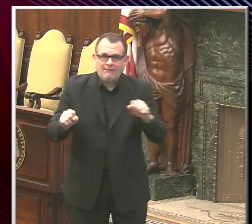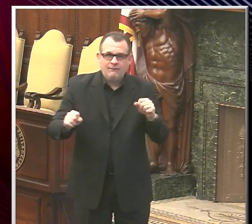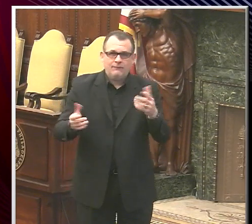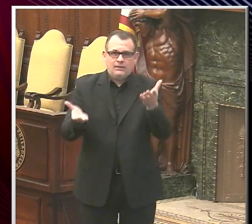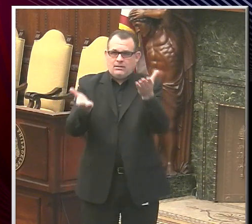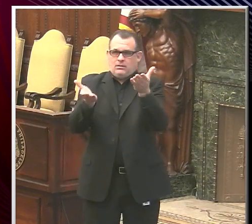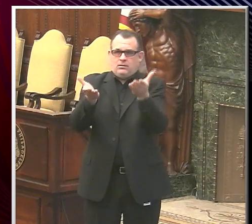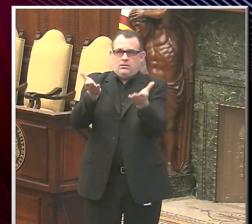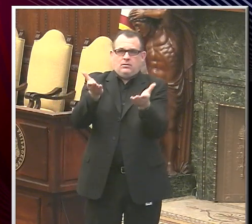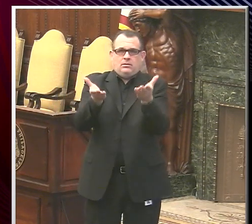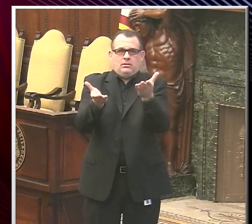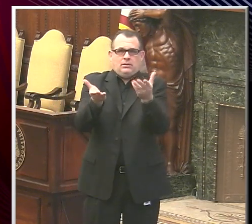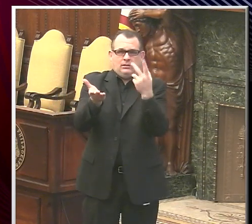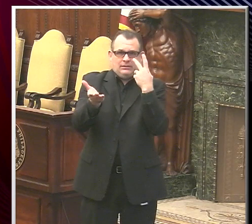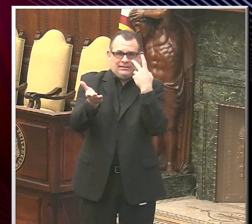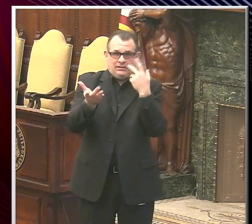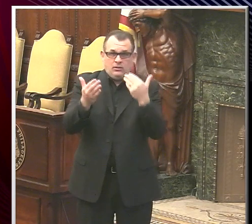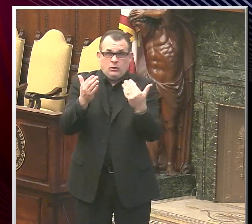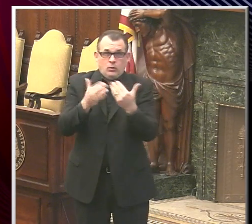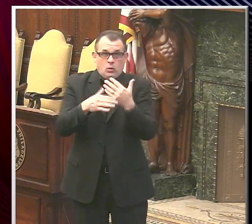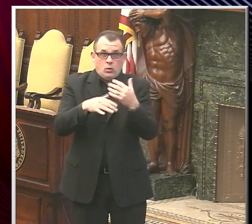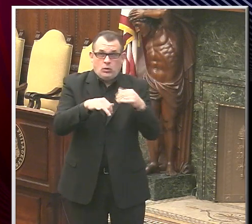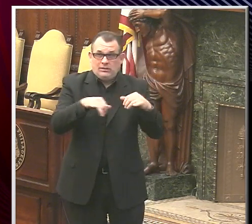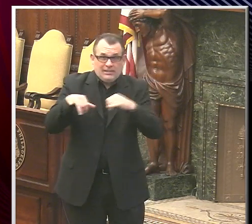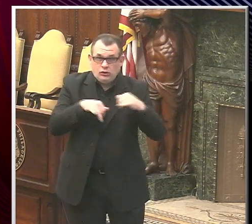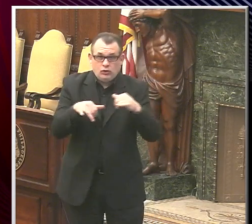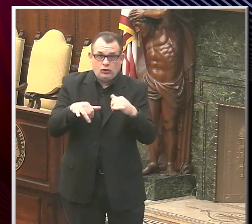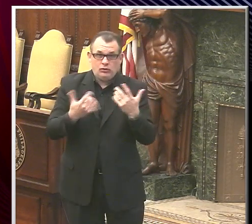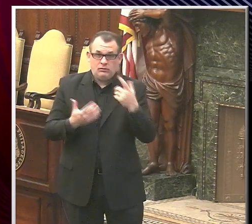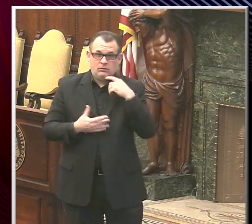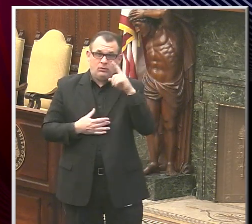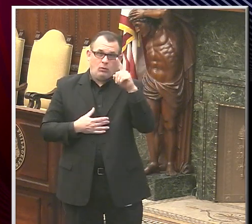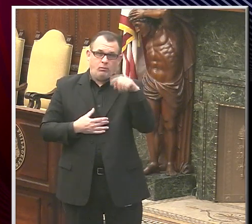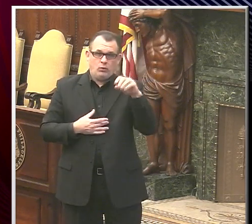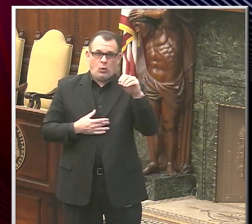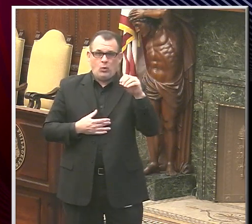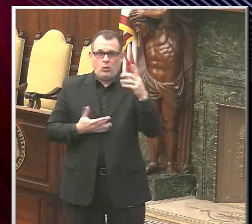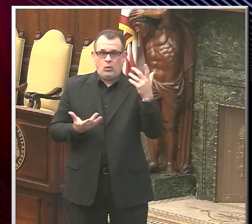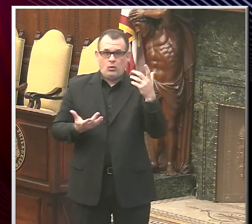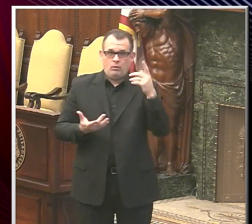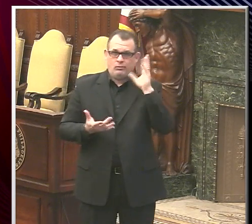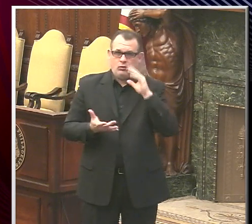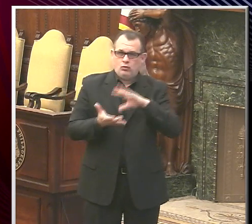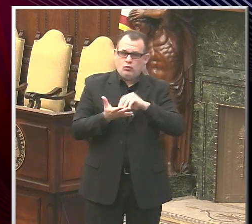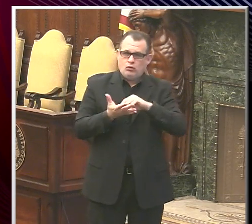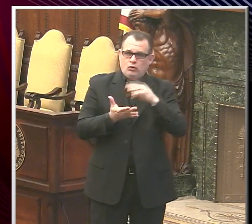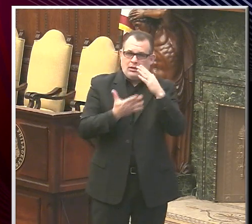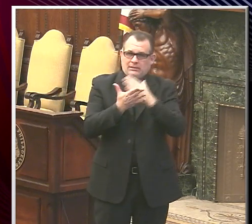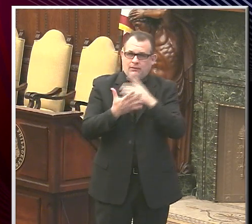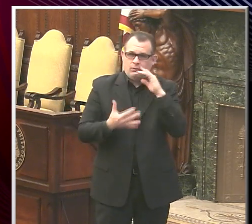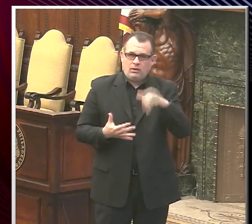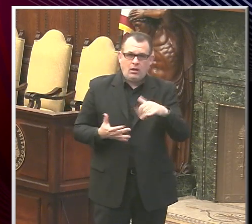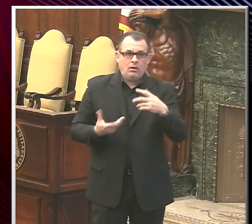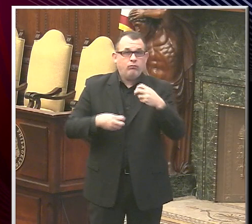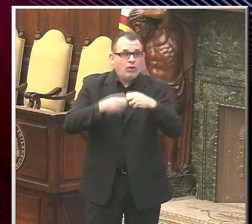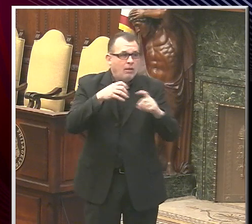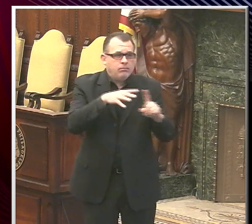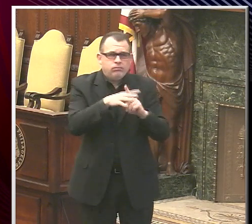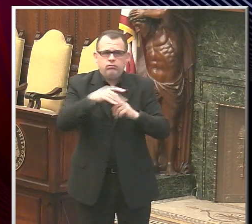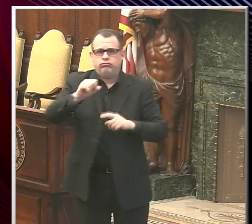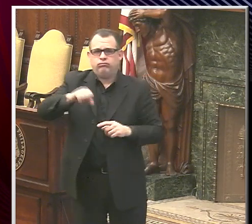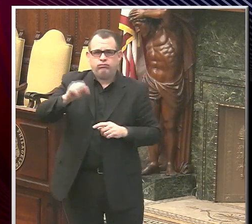we're doing here with these new standards, sort of version 1.0. We're going to learn from this. I'm sure there'll be glitches with it, but as we